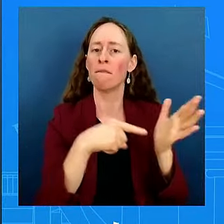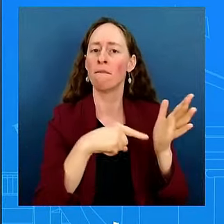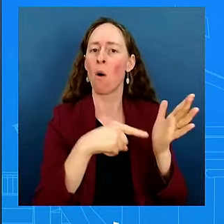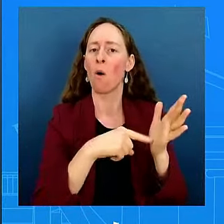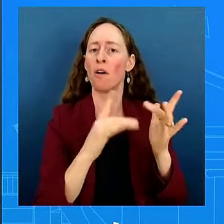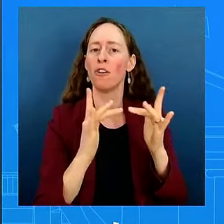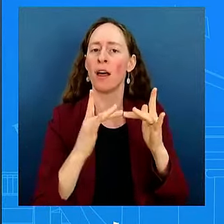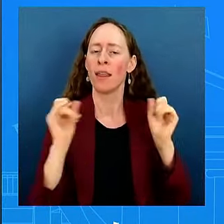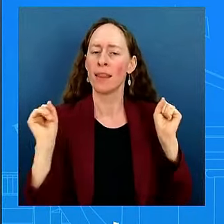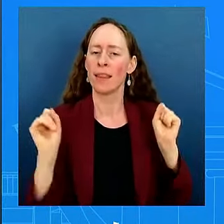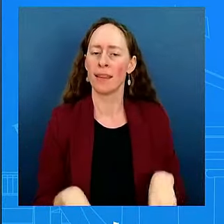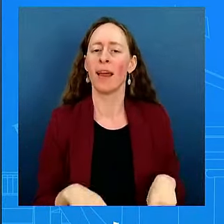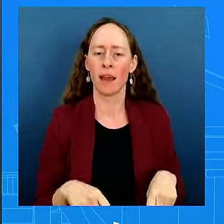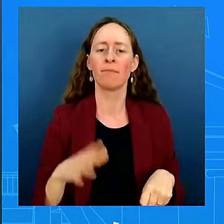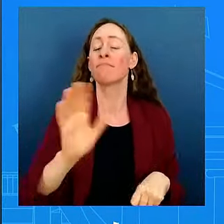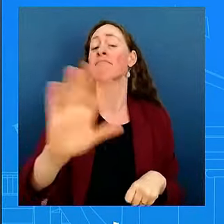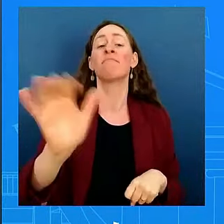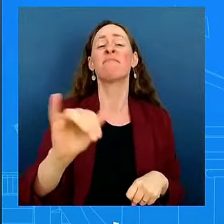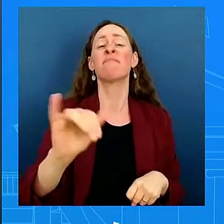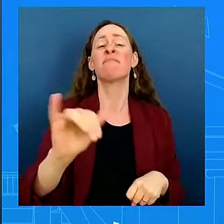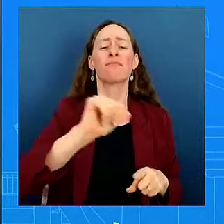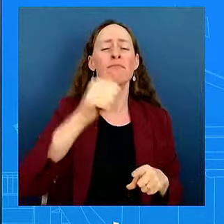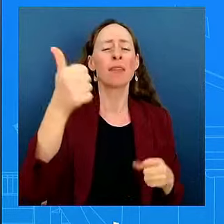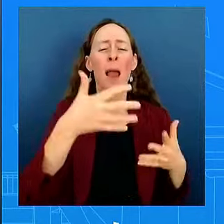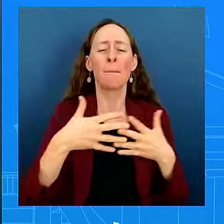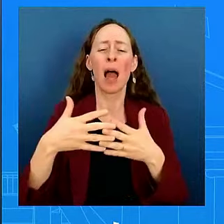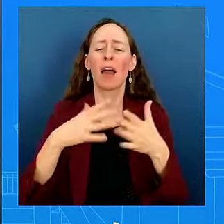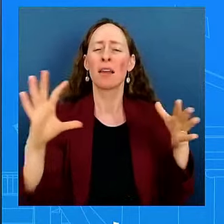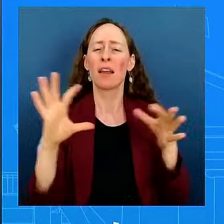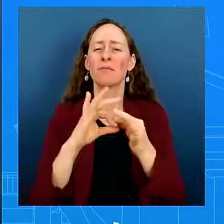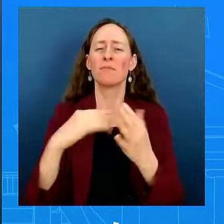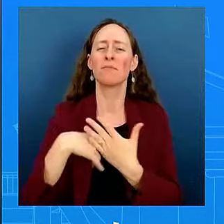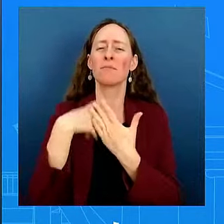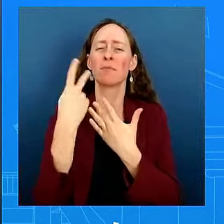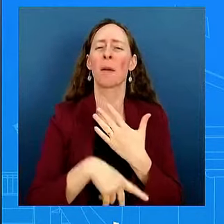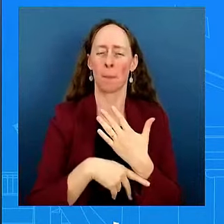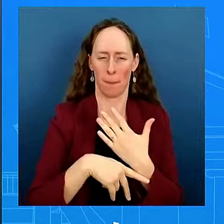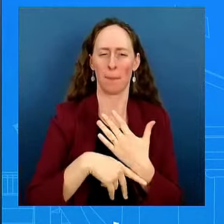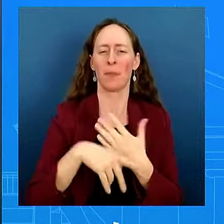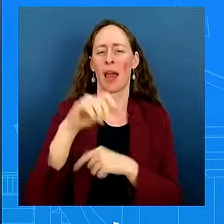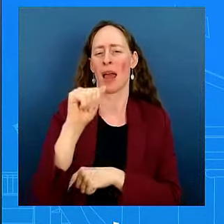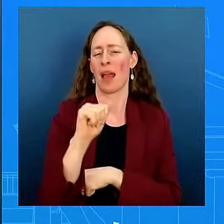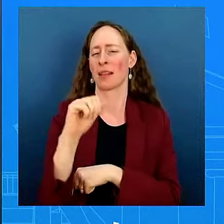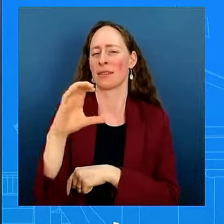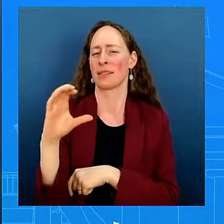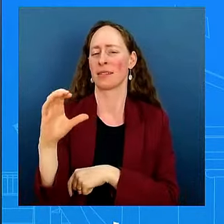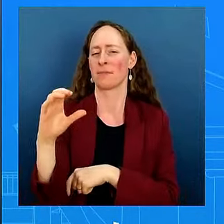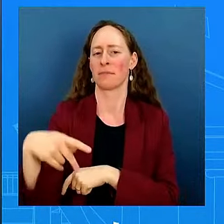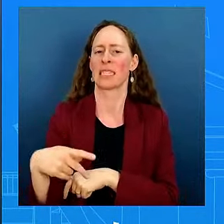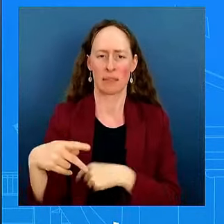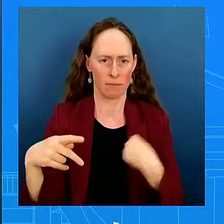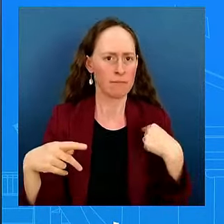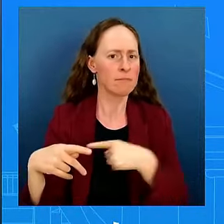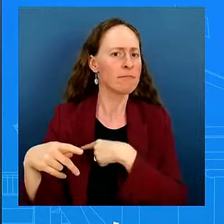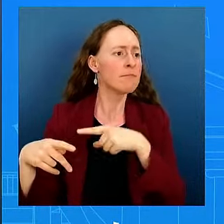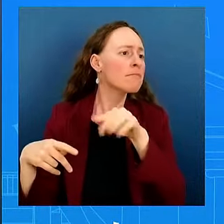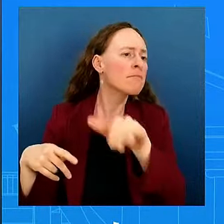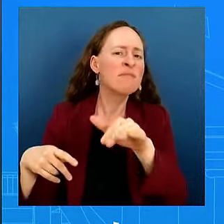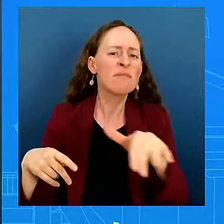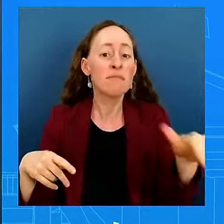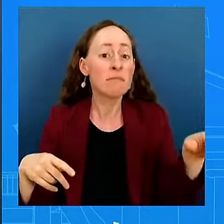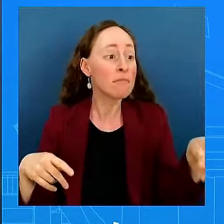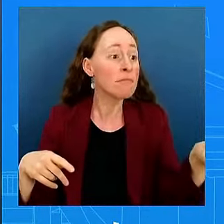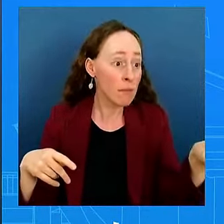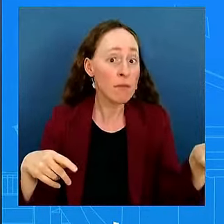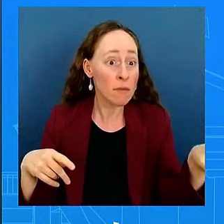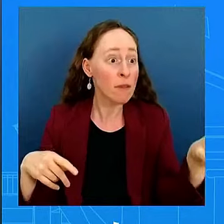Program was something the president and the vice president very strongly supported. It expired in May, I believe, of this